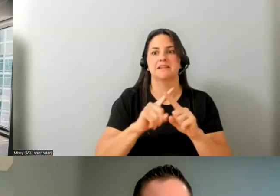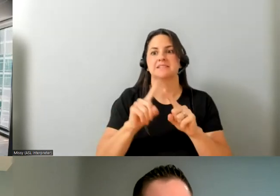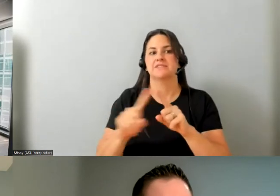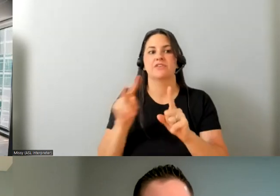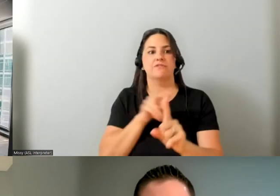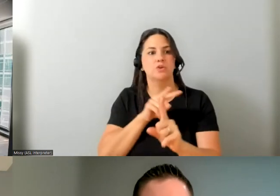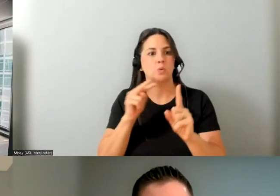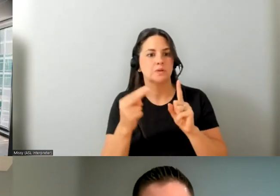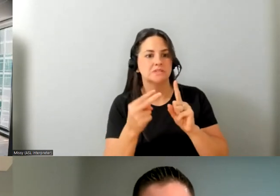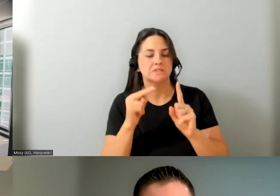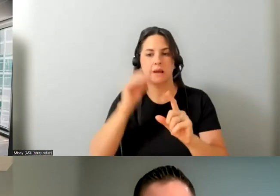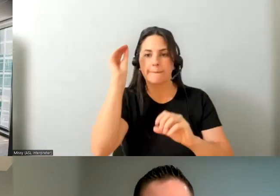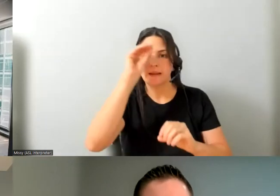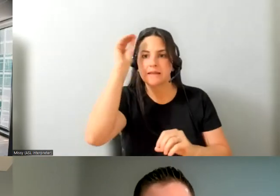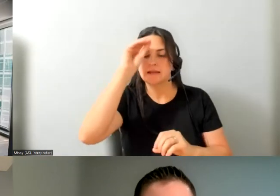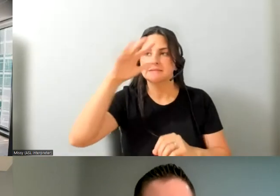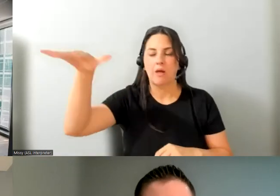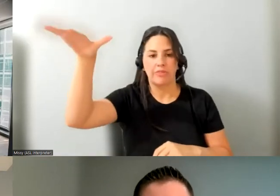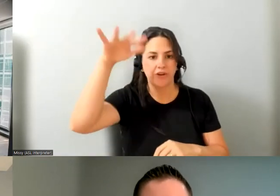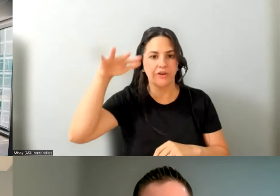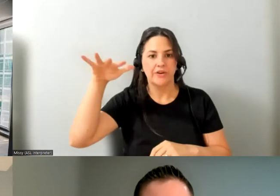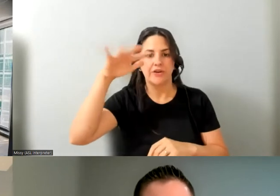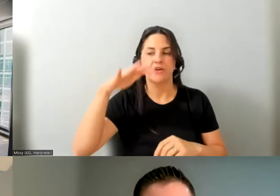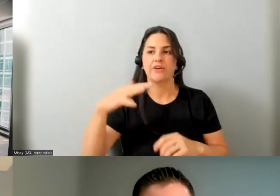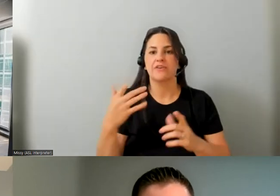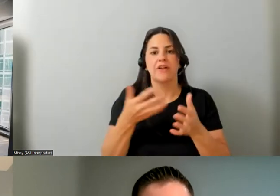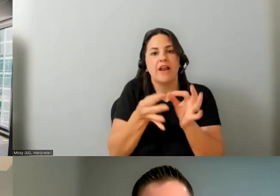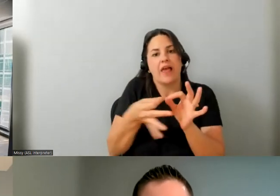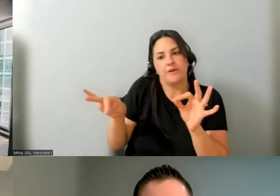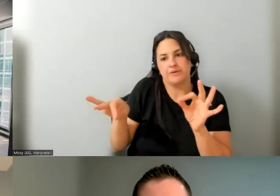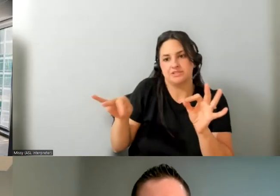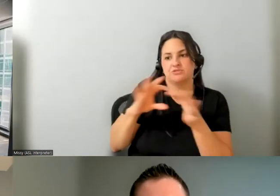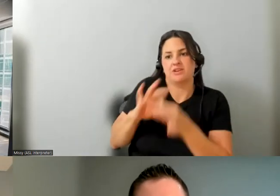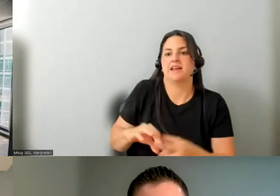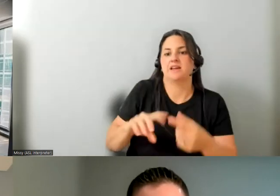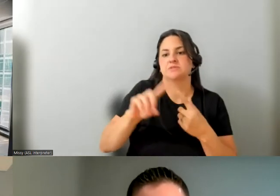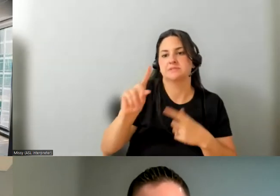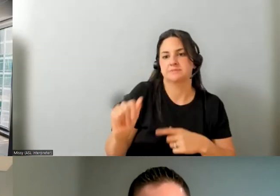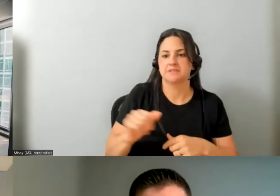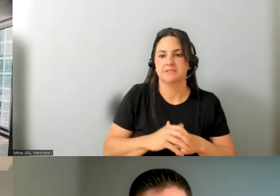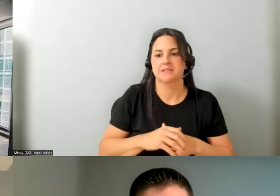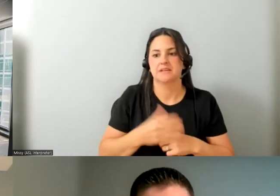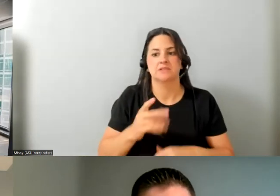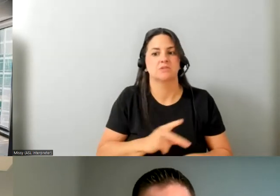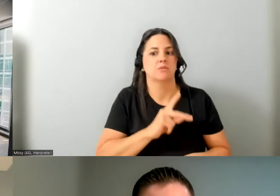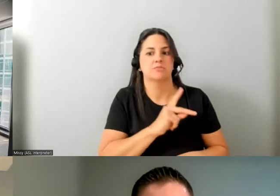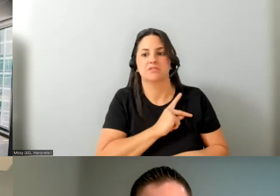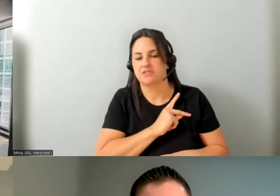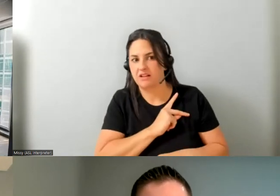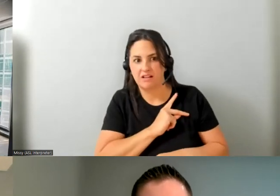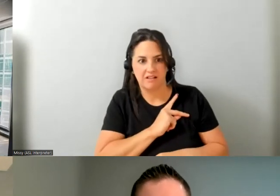and opinions out there about about language when it comes to disability and it's so personal for everyone